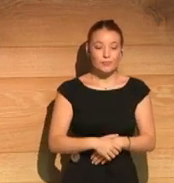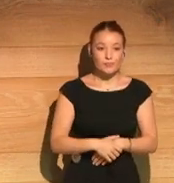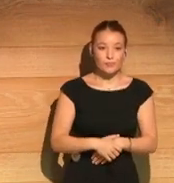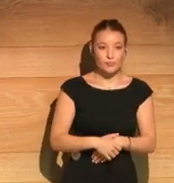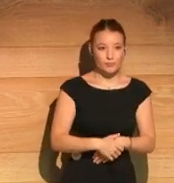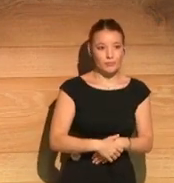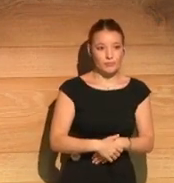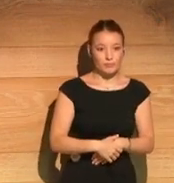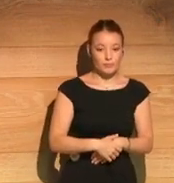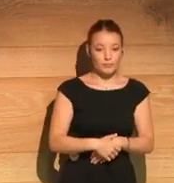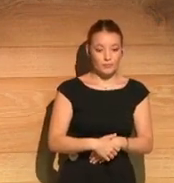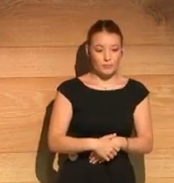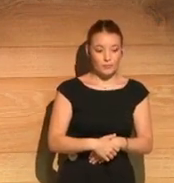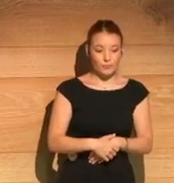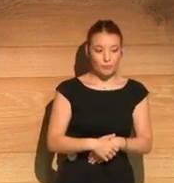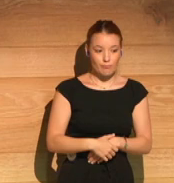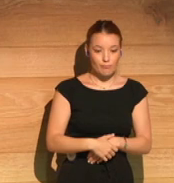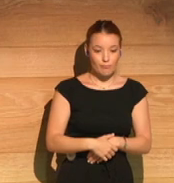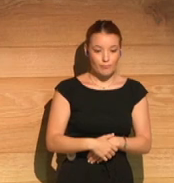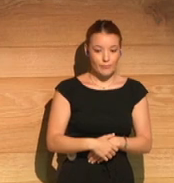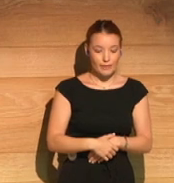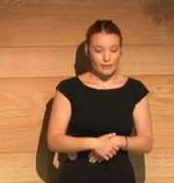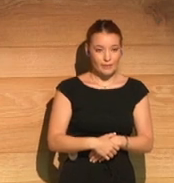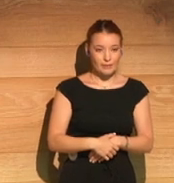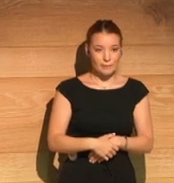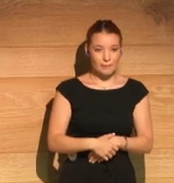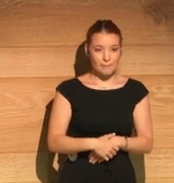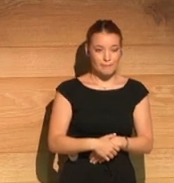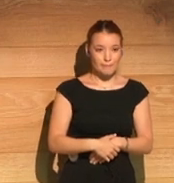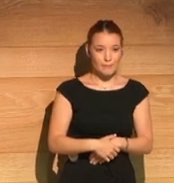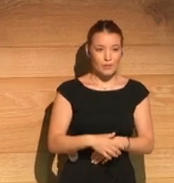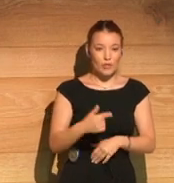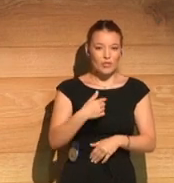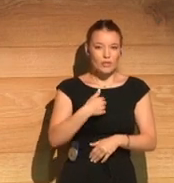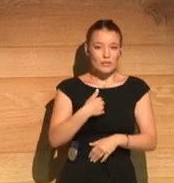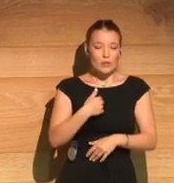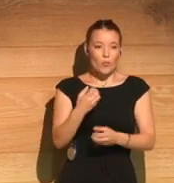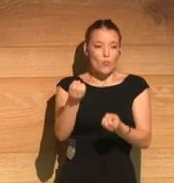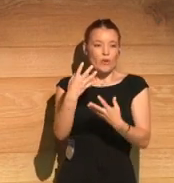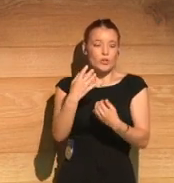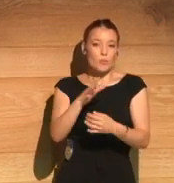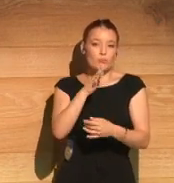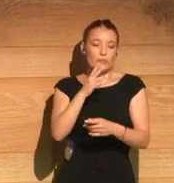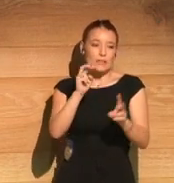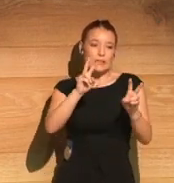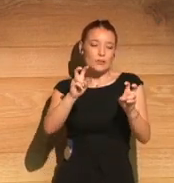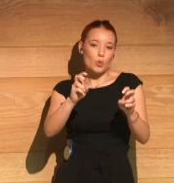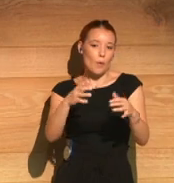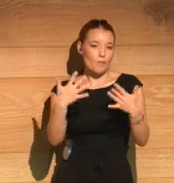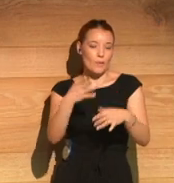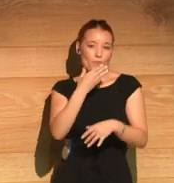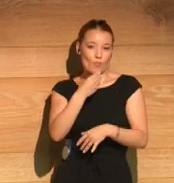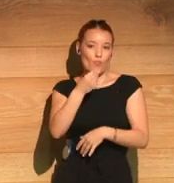And now, perhaps you could start by talking about this beautiful title, The